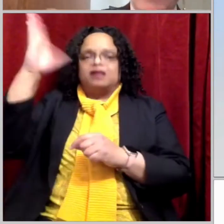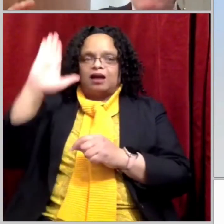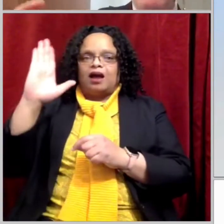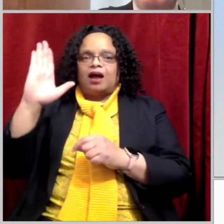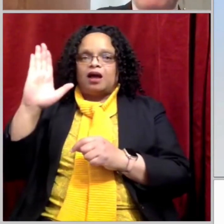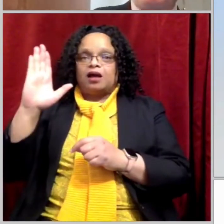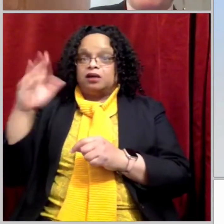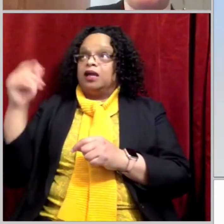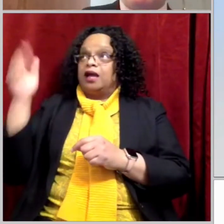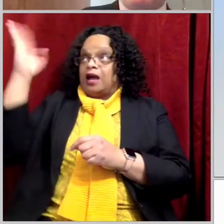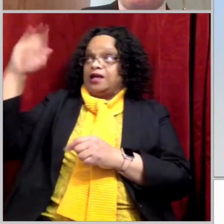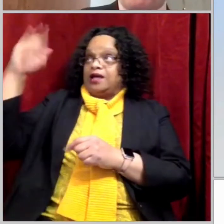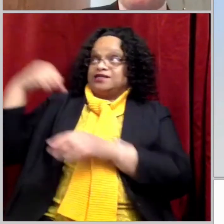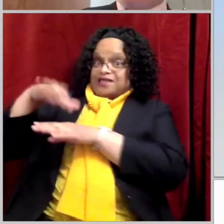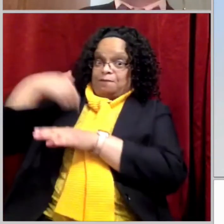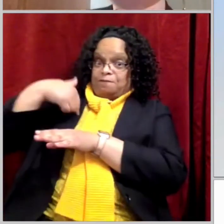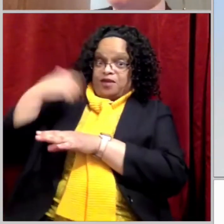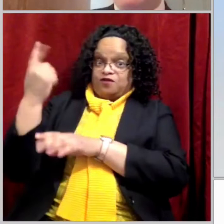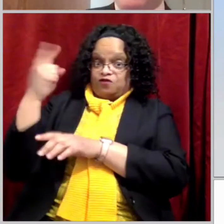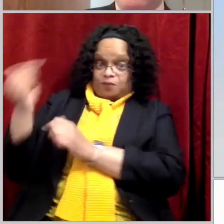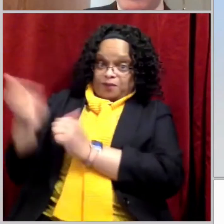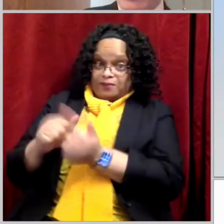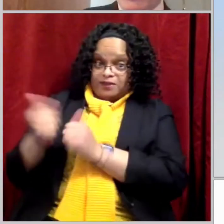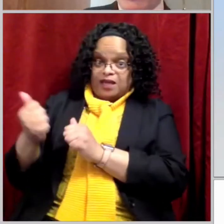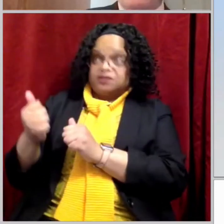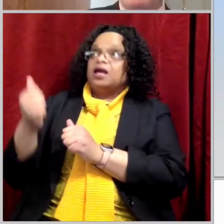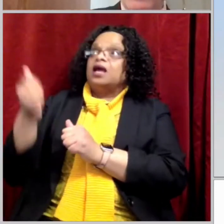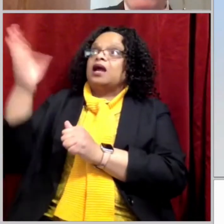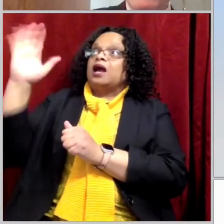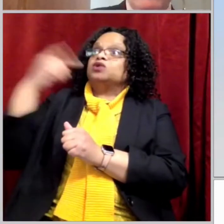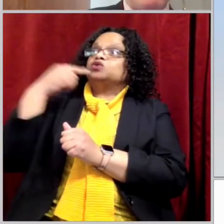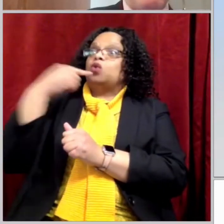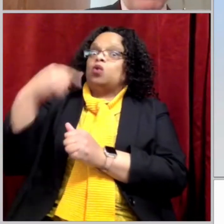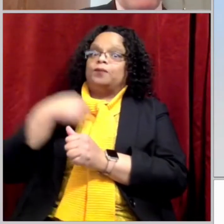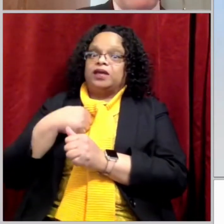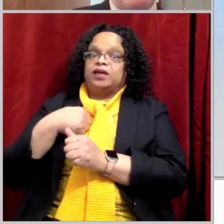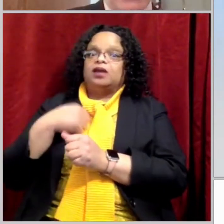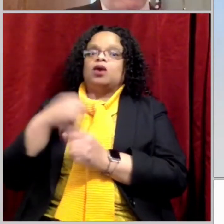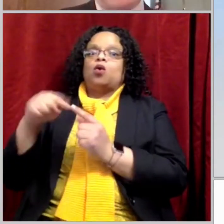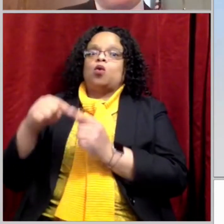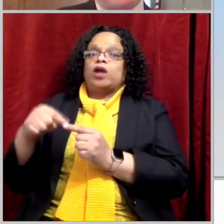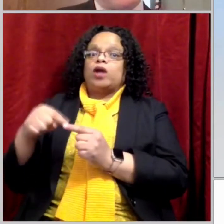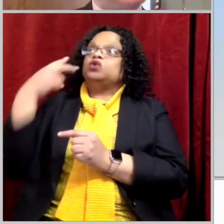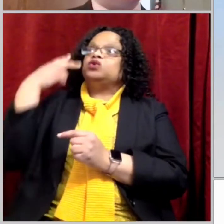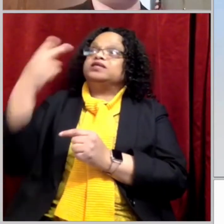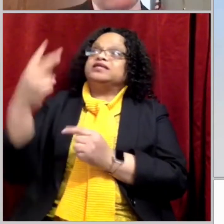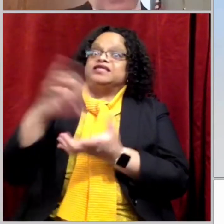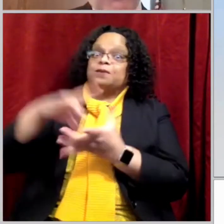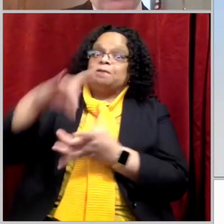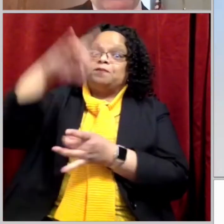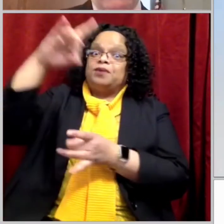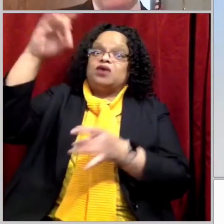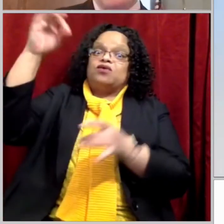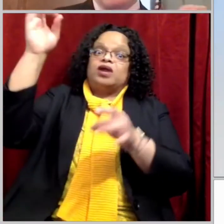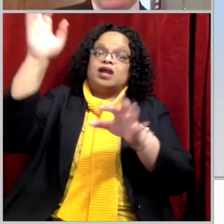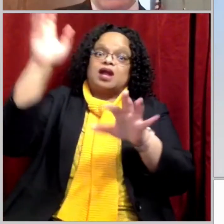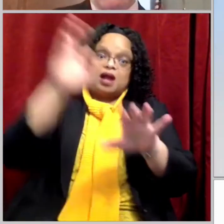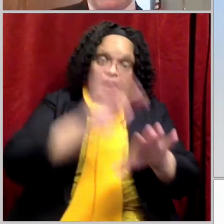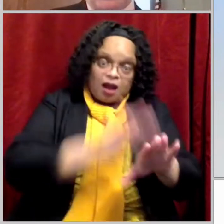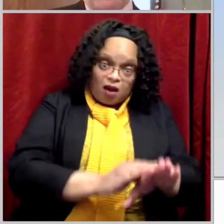who sent me to baptize with water had told me, when you see the spirit come down and stay on someone,